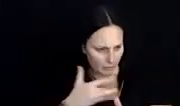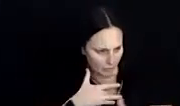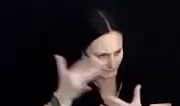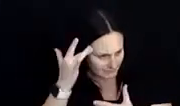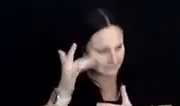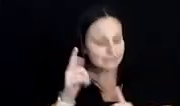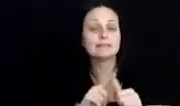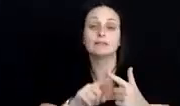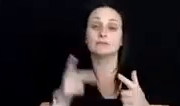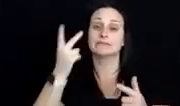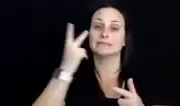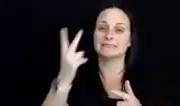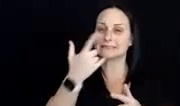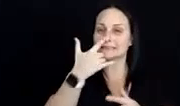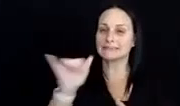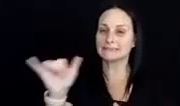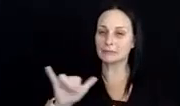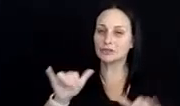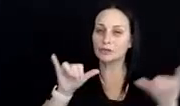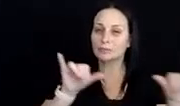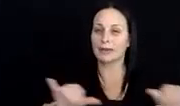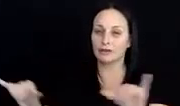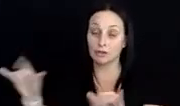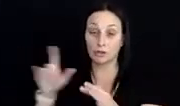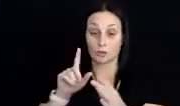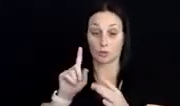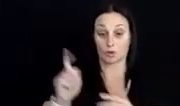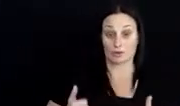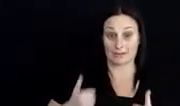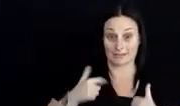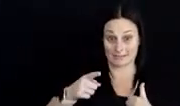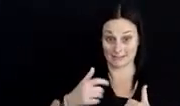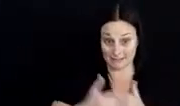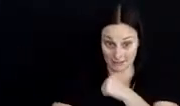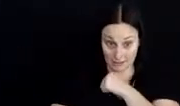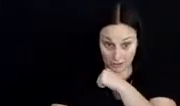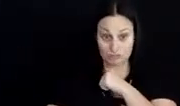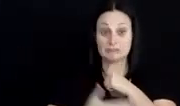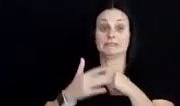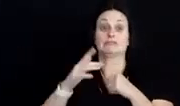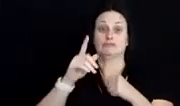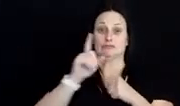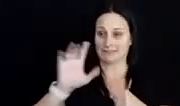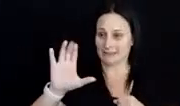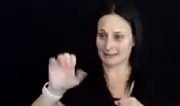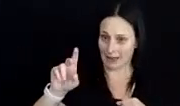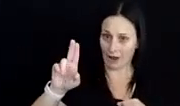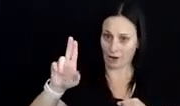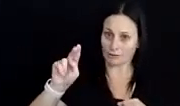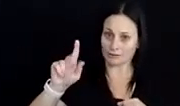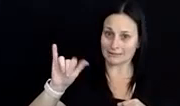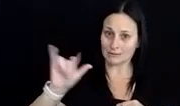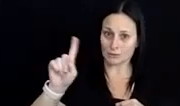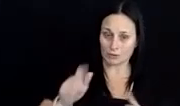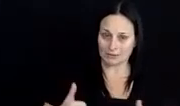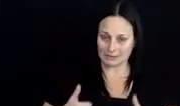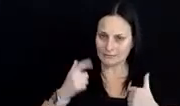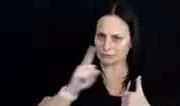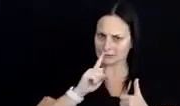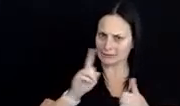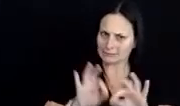see a similar pattern, right? Where you live in this country, the county that you live in really matters for your health outcomes.